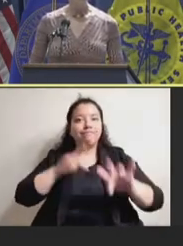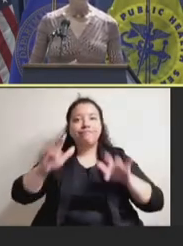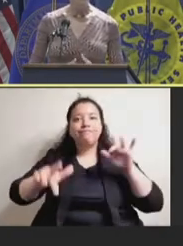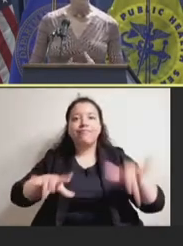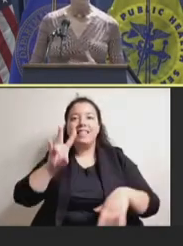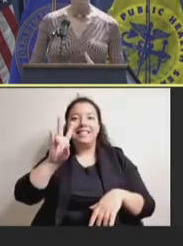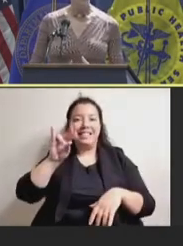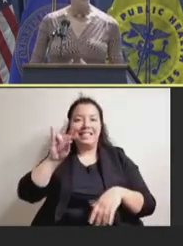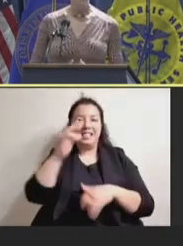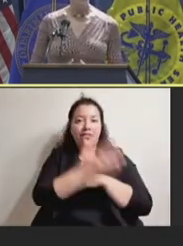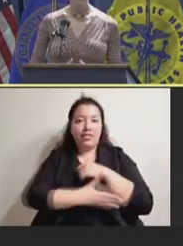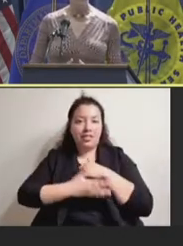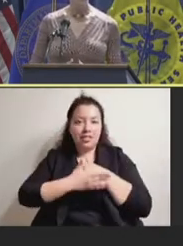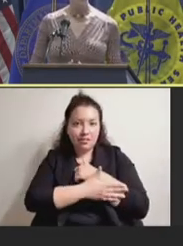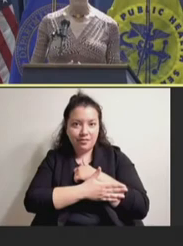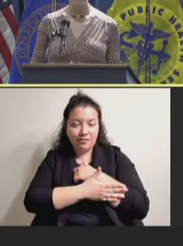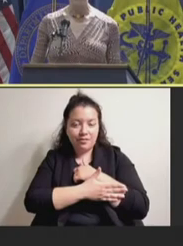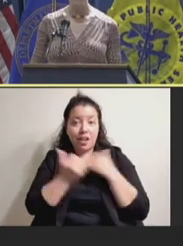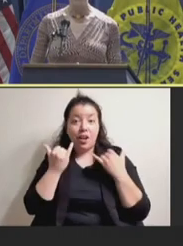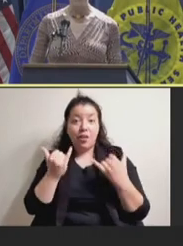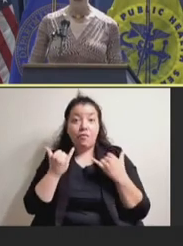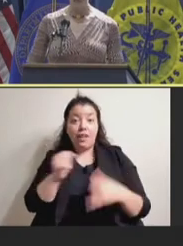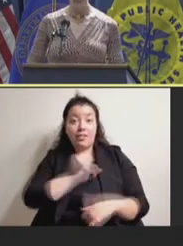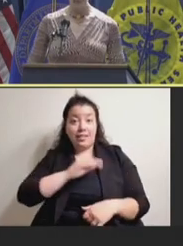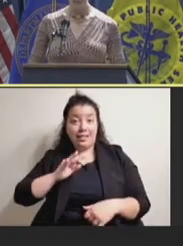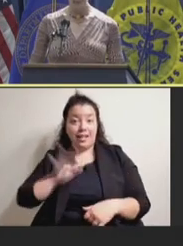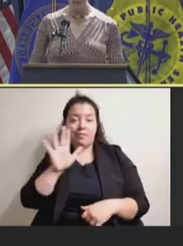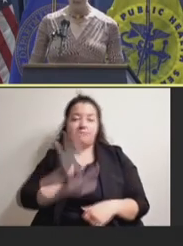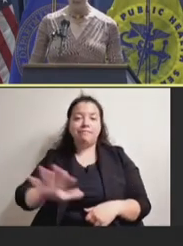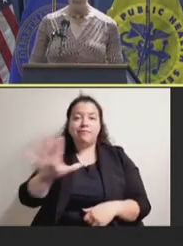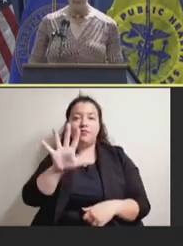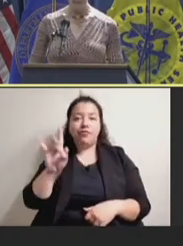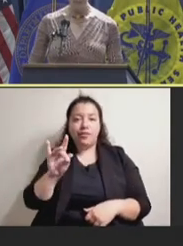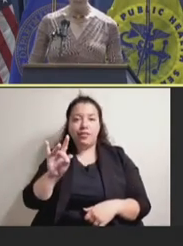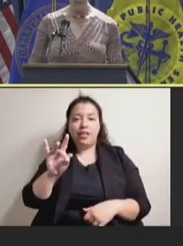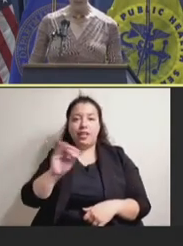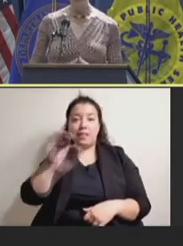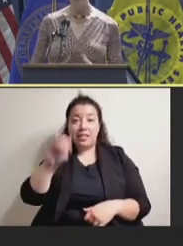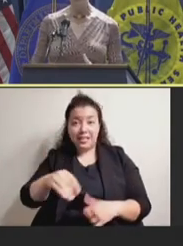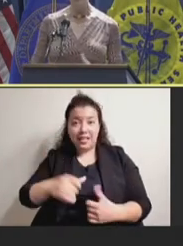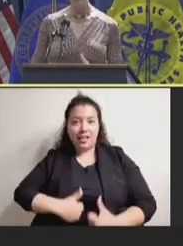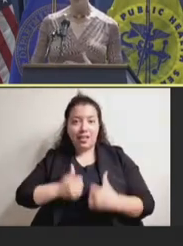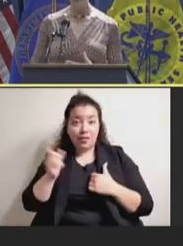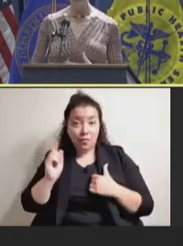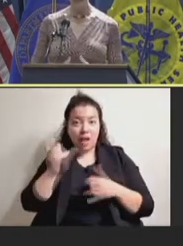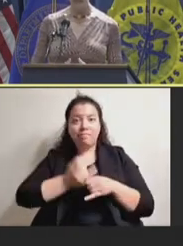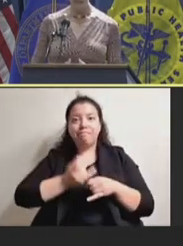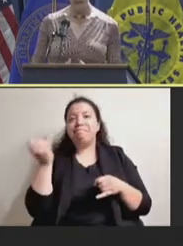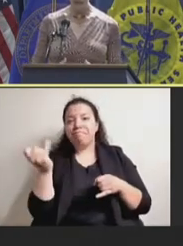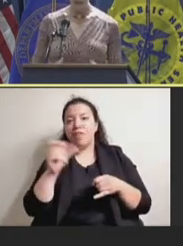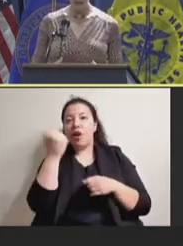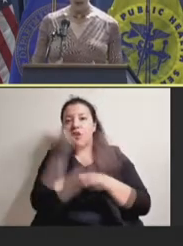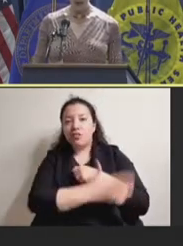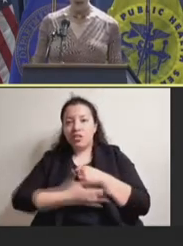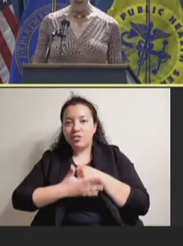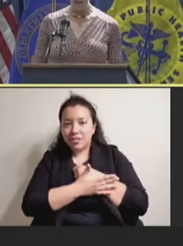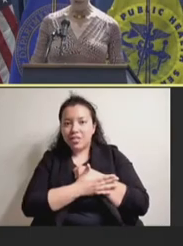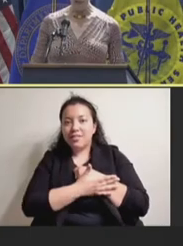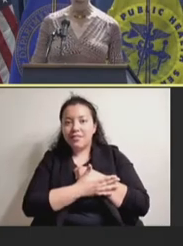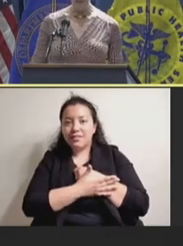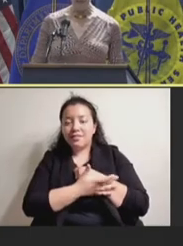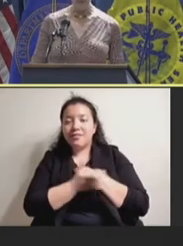Currently, about 58 percent of our staff are located outside of the U.S. And a vast majority of us are